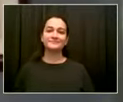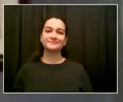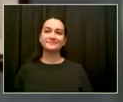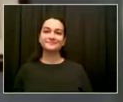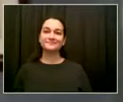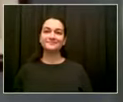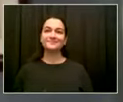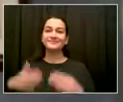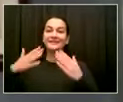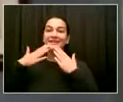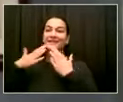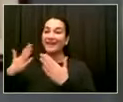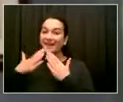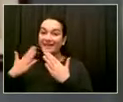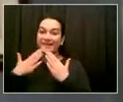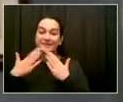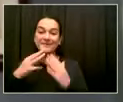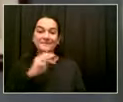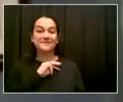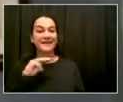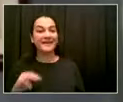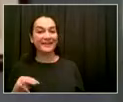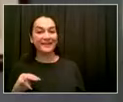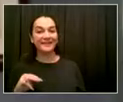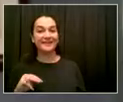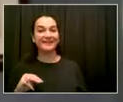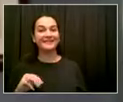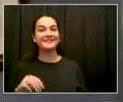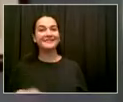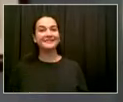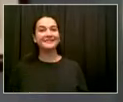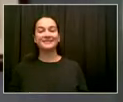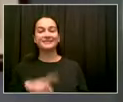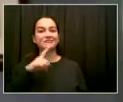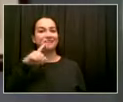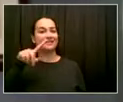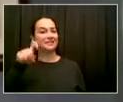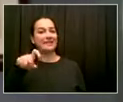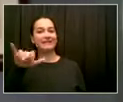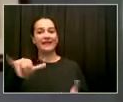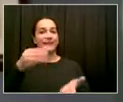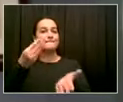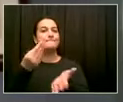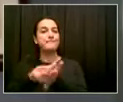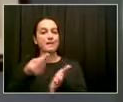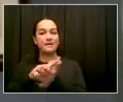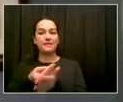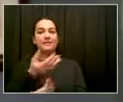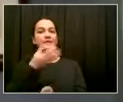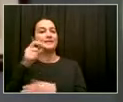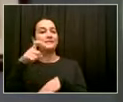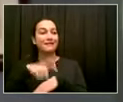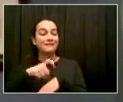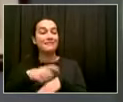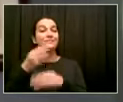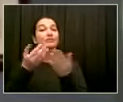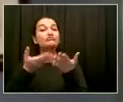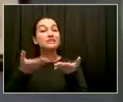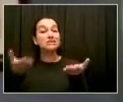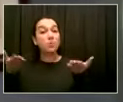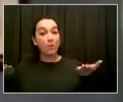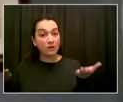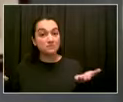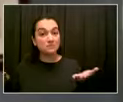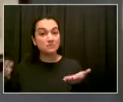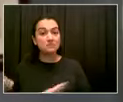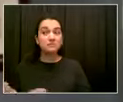that have much need. First, I'd like to thank all of our Southeast Queens elected officials, clergy leaders, as well